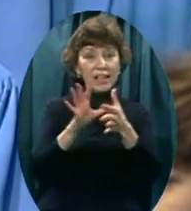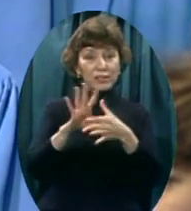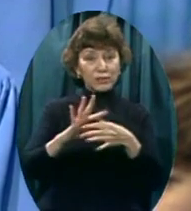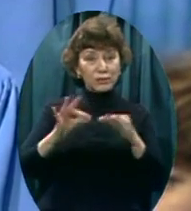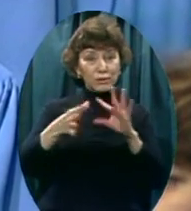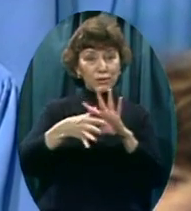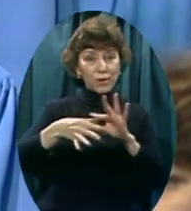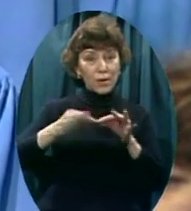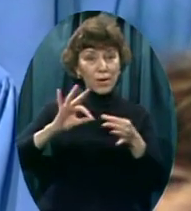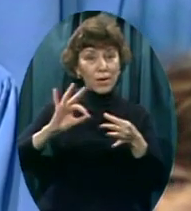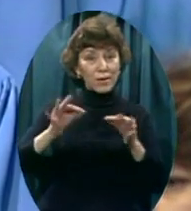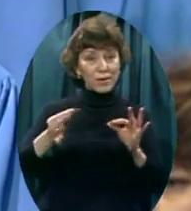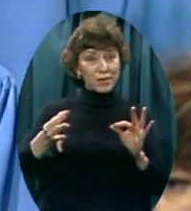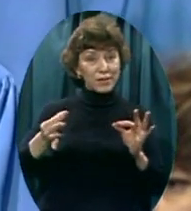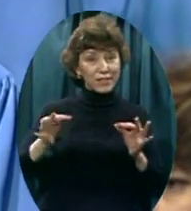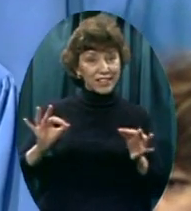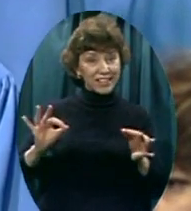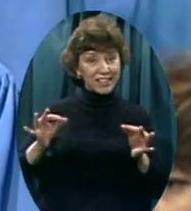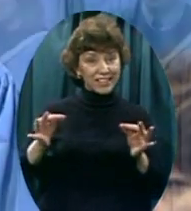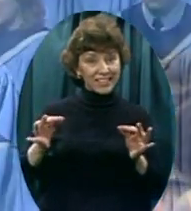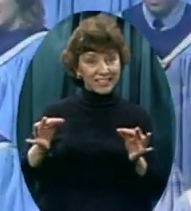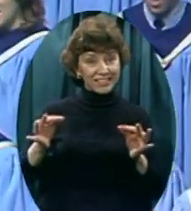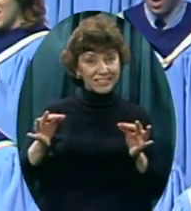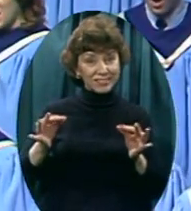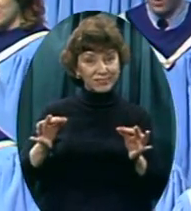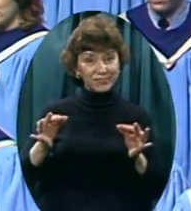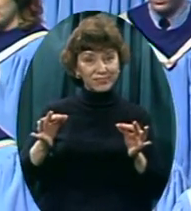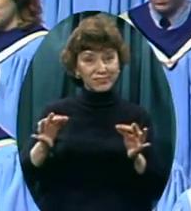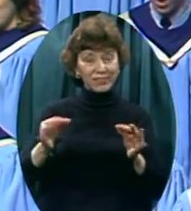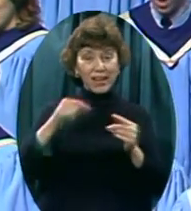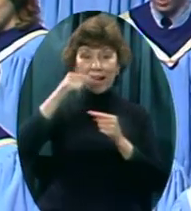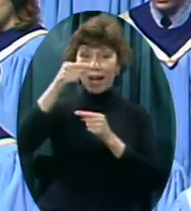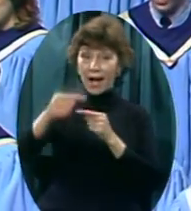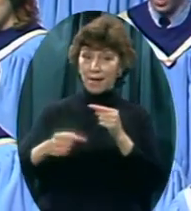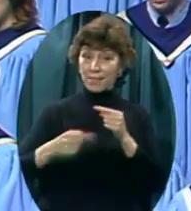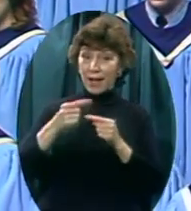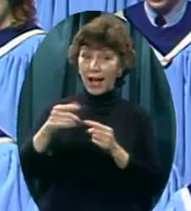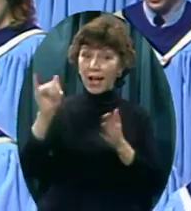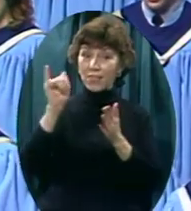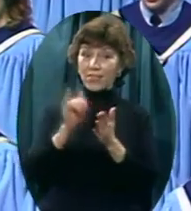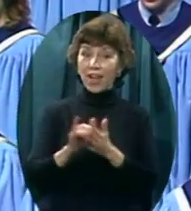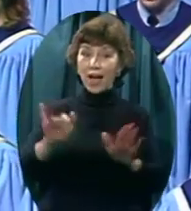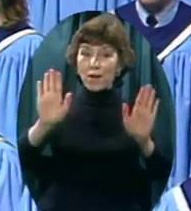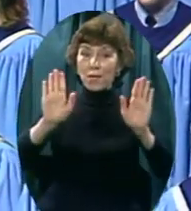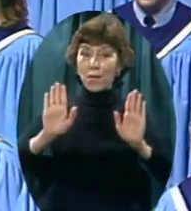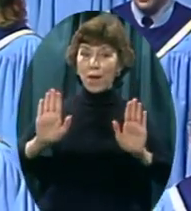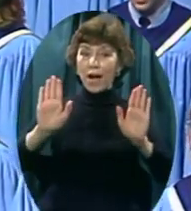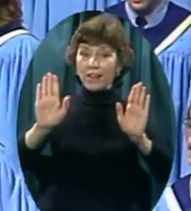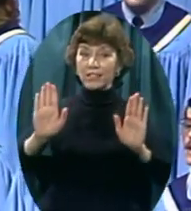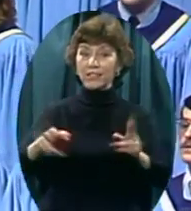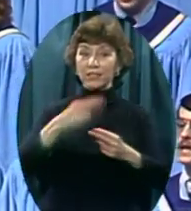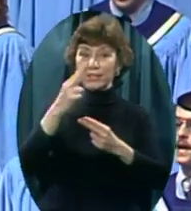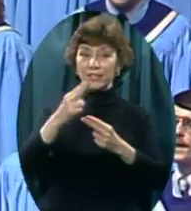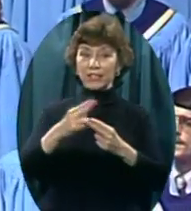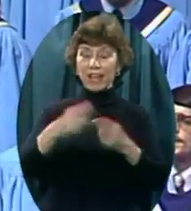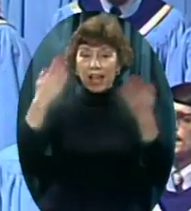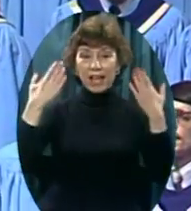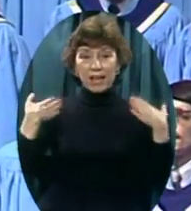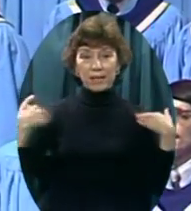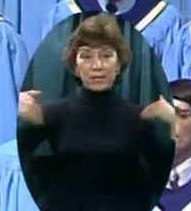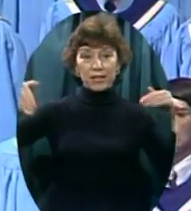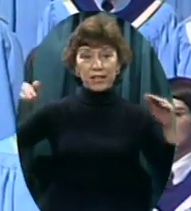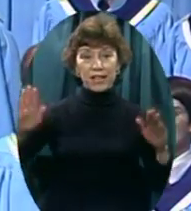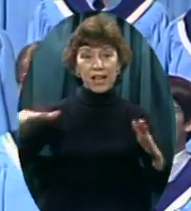of his wondrous name the angels